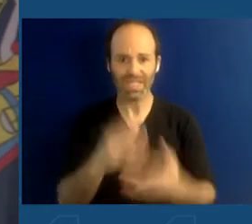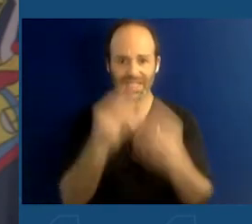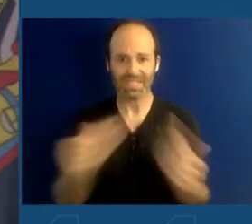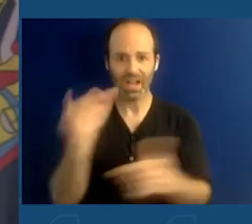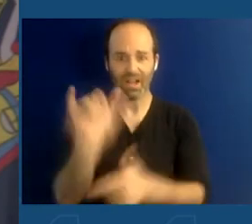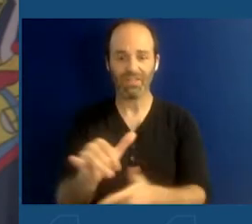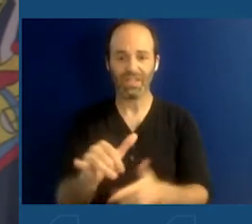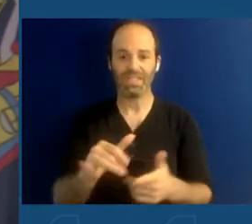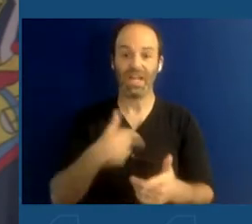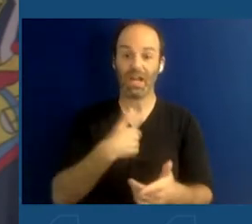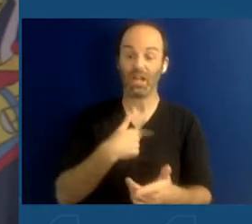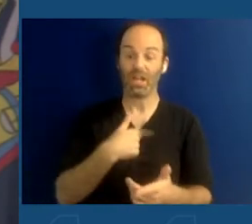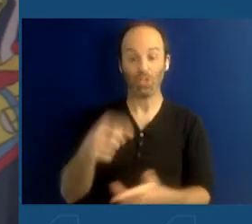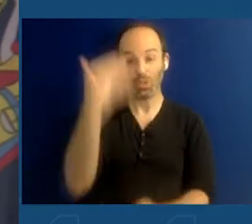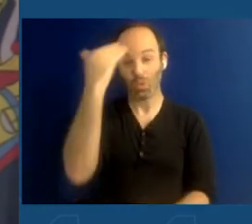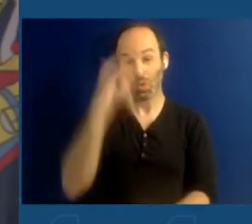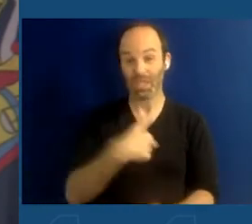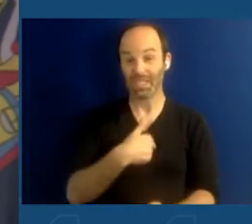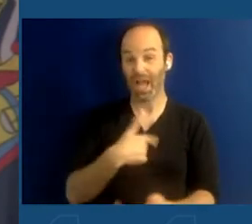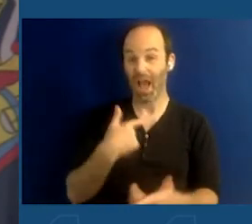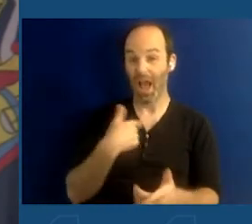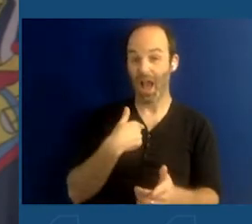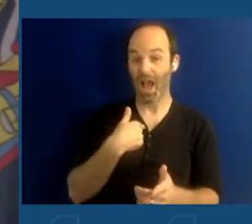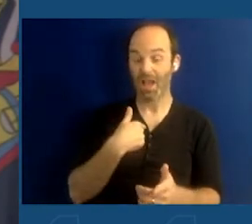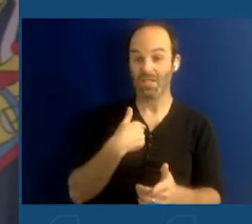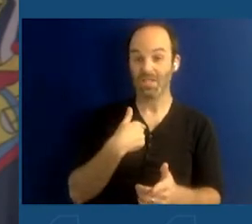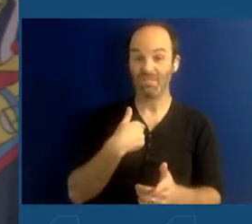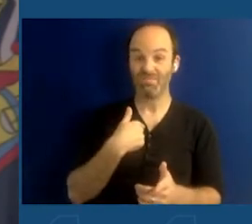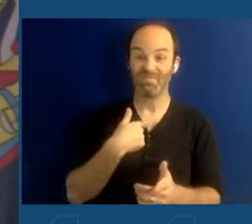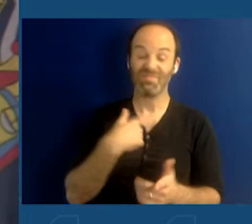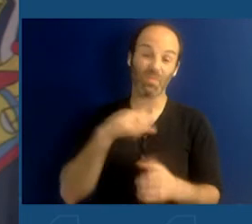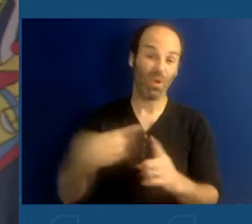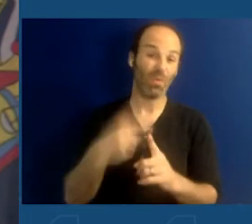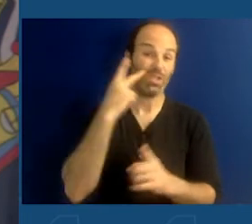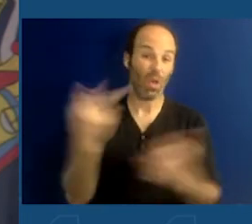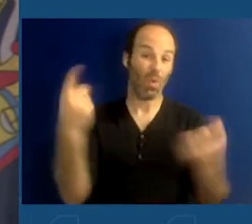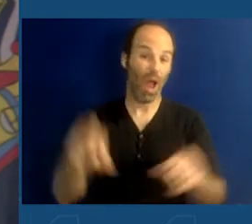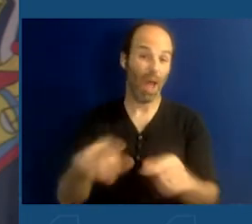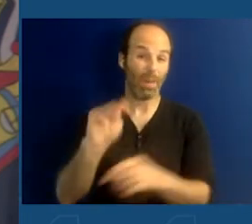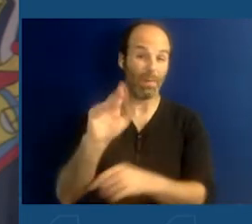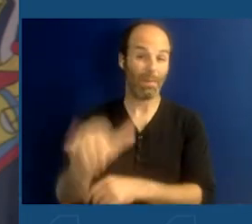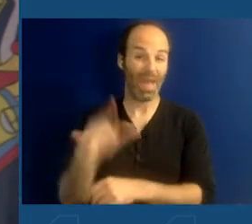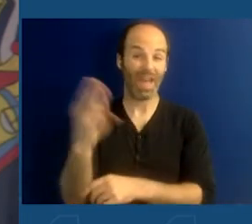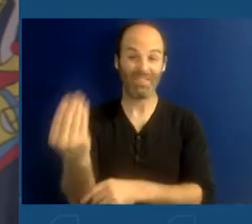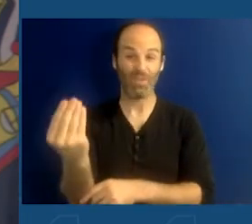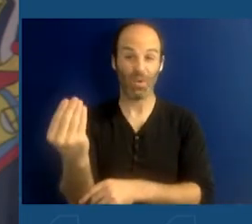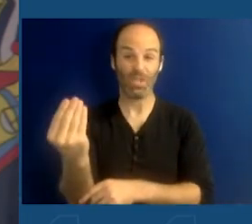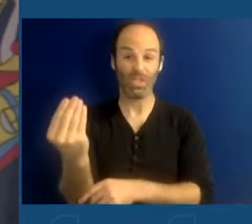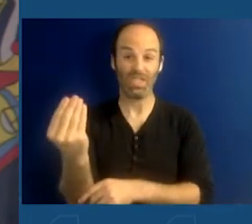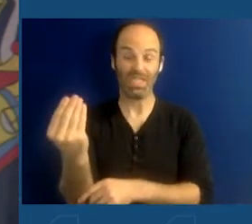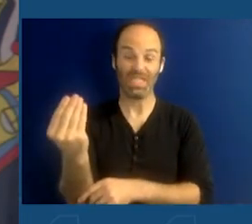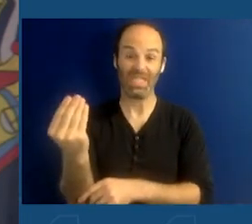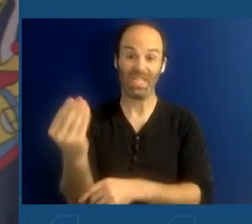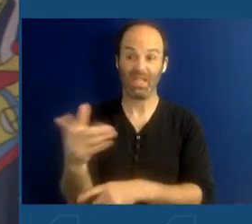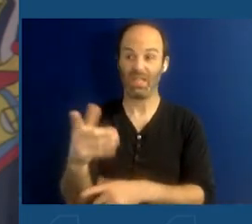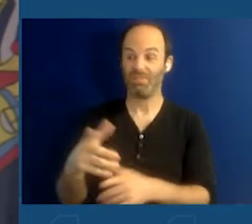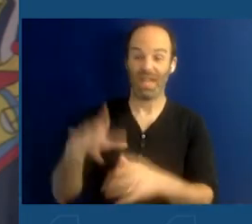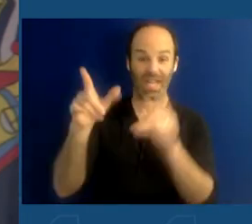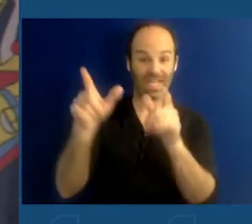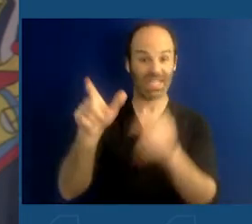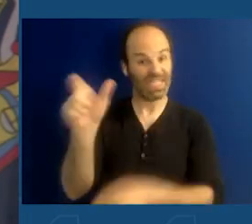spent a tremendous amount of time there. But when we saw what happened on May 14th, an individual who was radicalized, an 18-year-old,